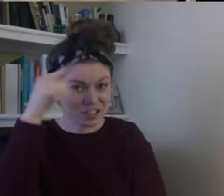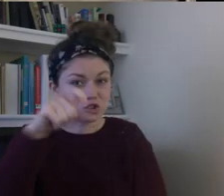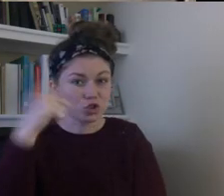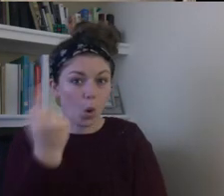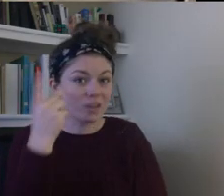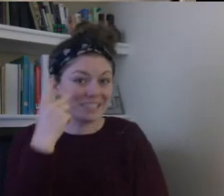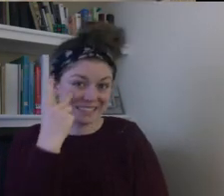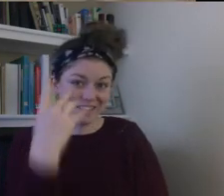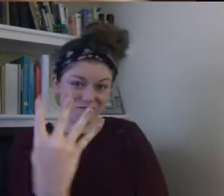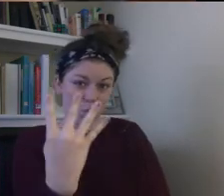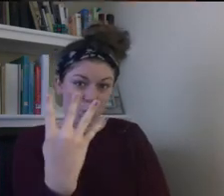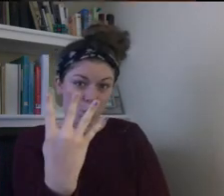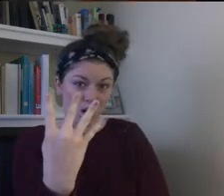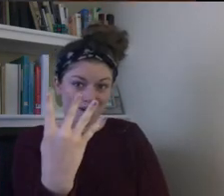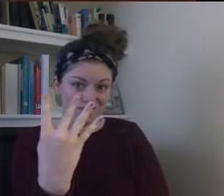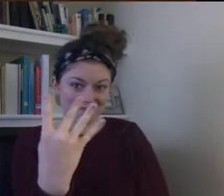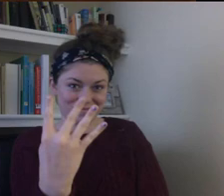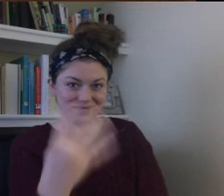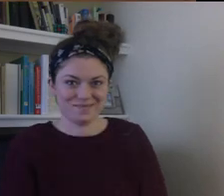faces.